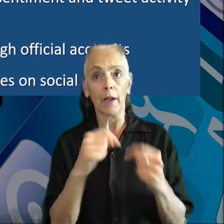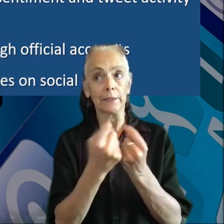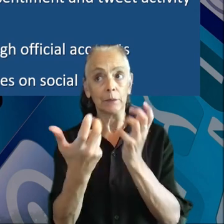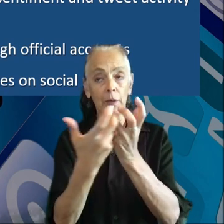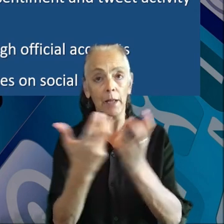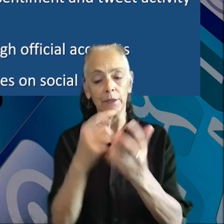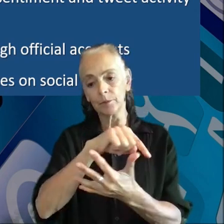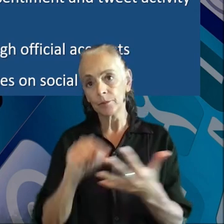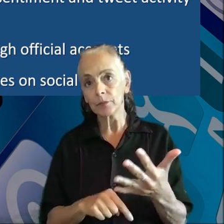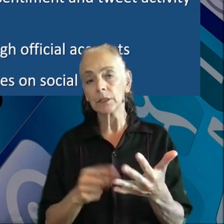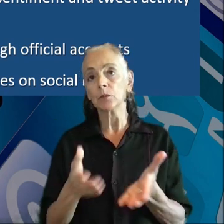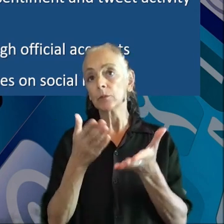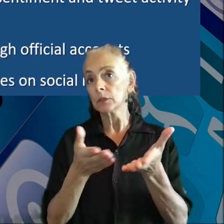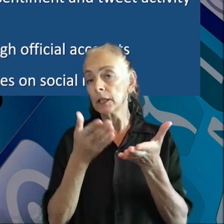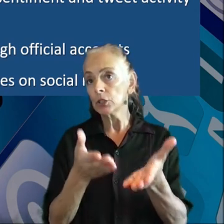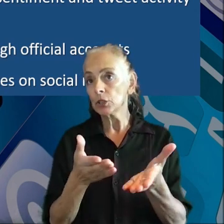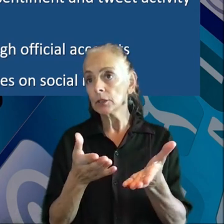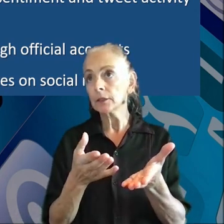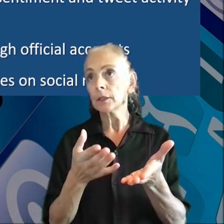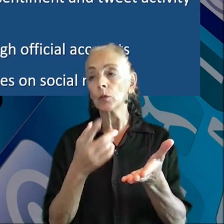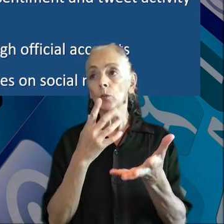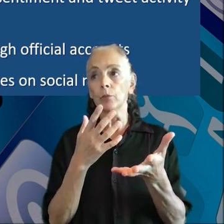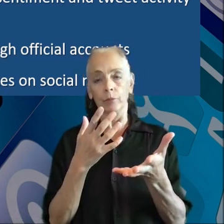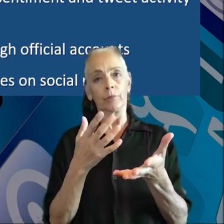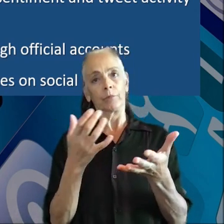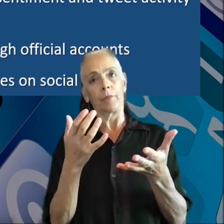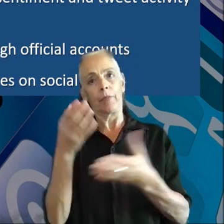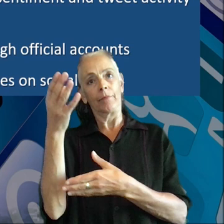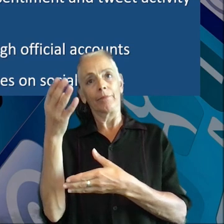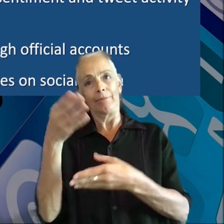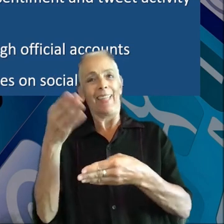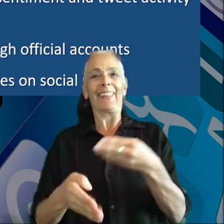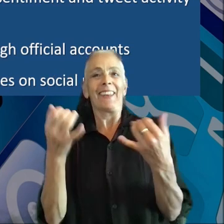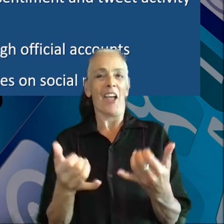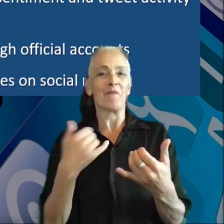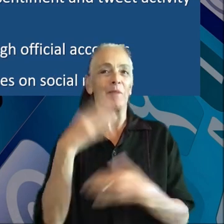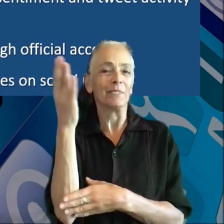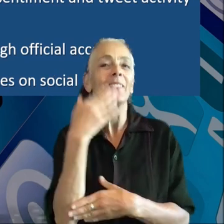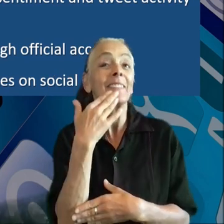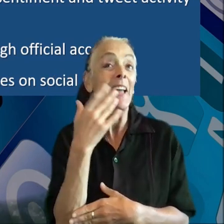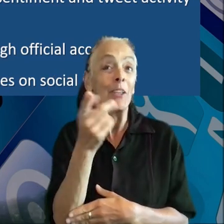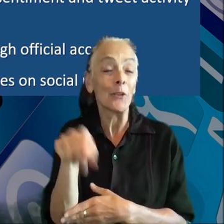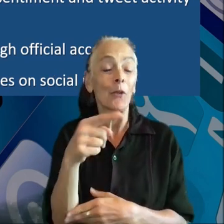With this recommendation, I'm at the end of my presentation, and thank you everyone for watching.